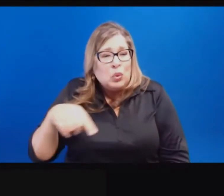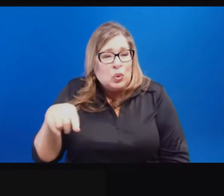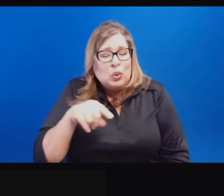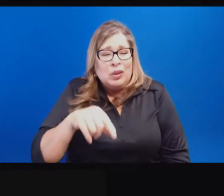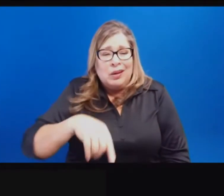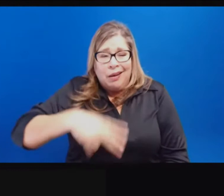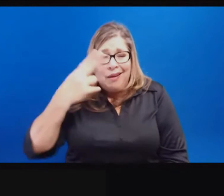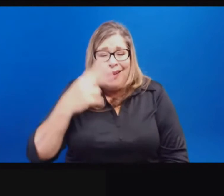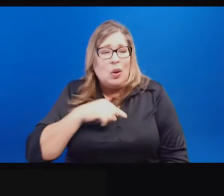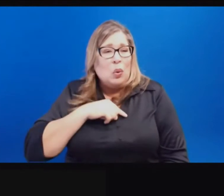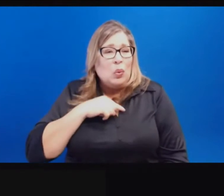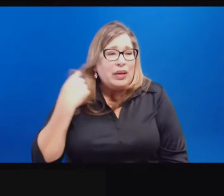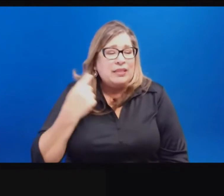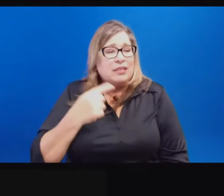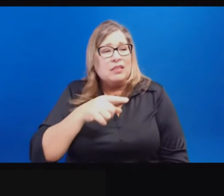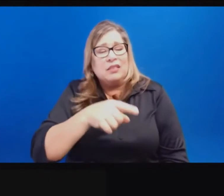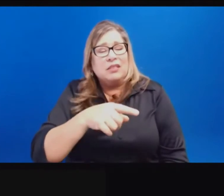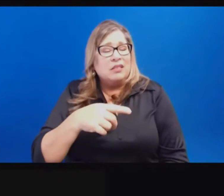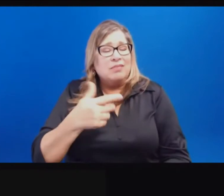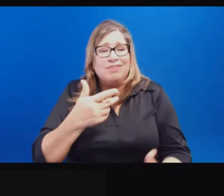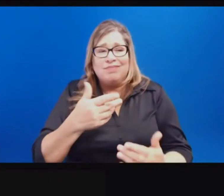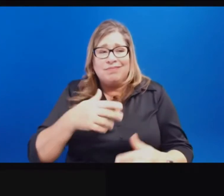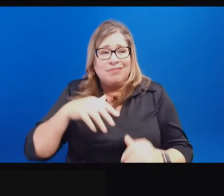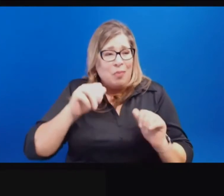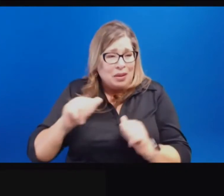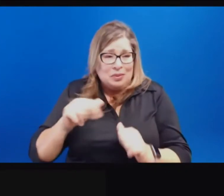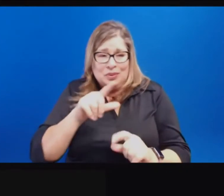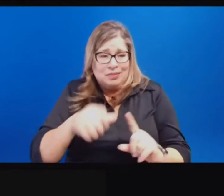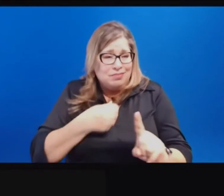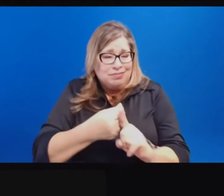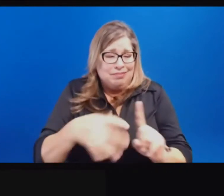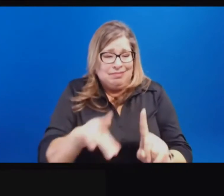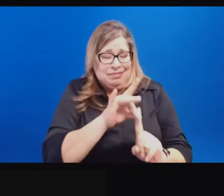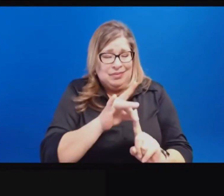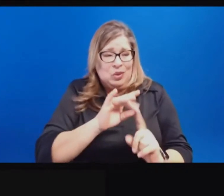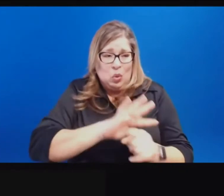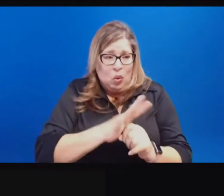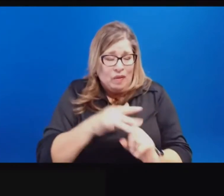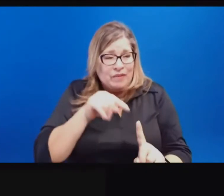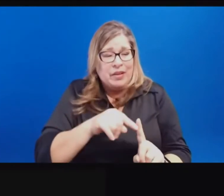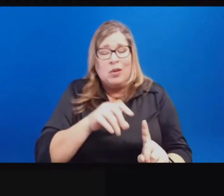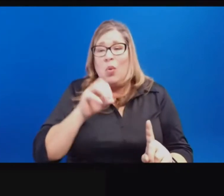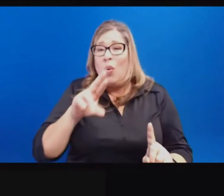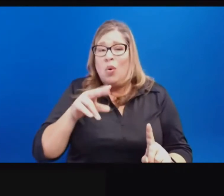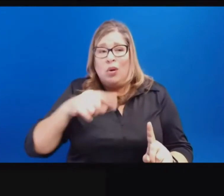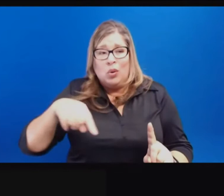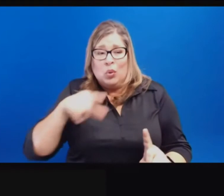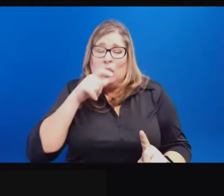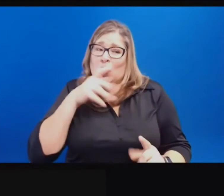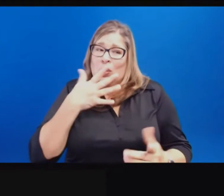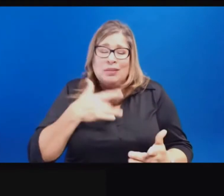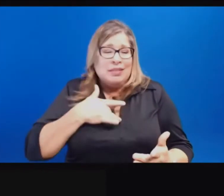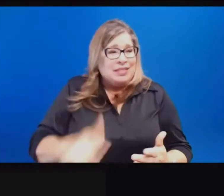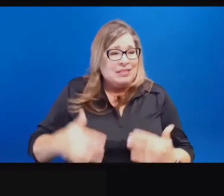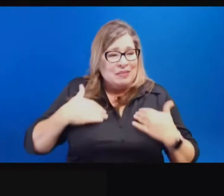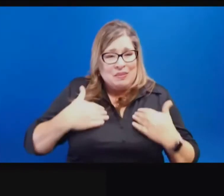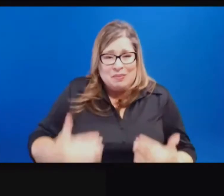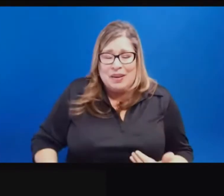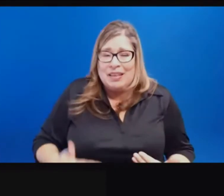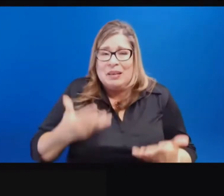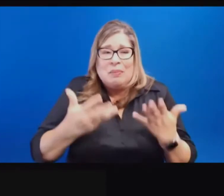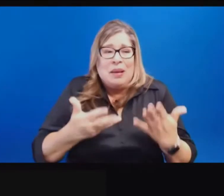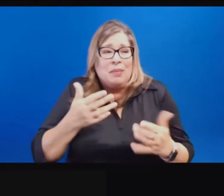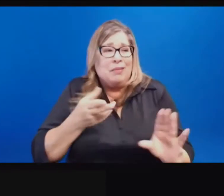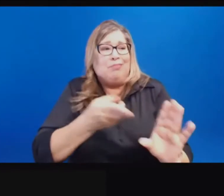uh, from getting, uh, COVID and those who are likely to need hospitalizations, ICU care, or God